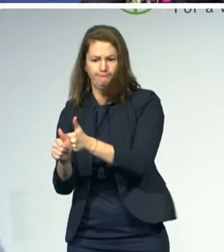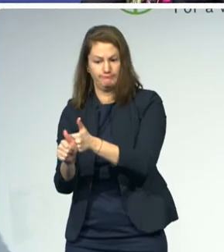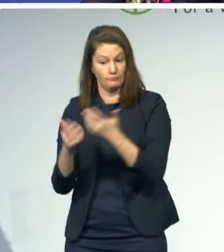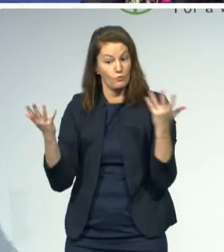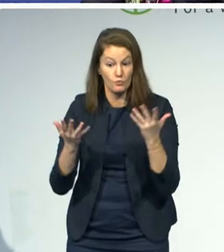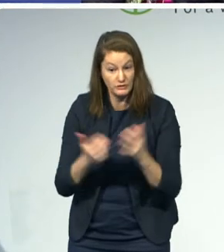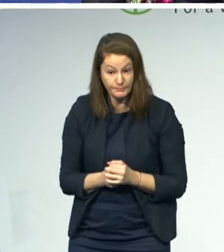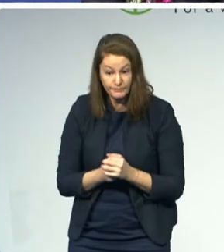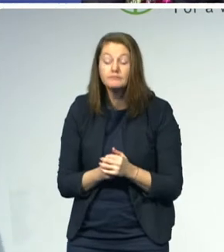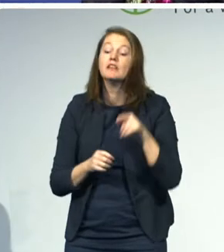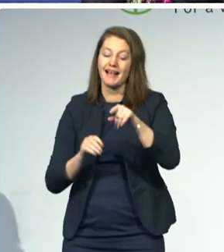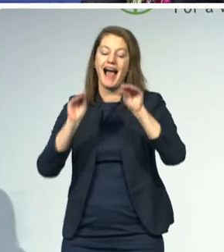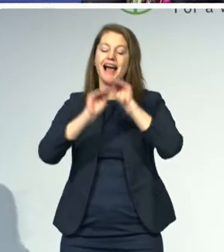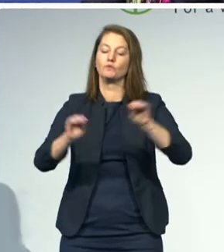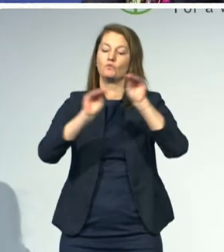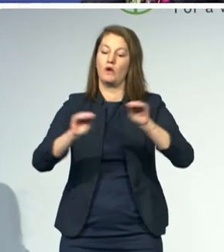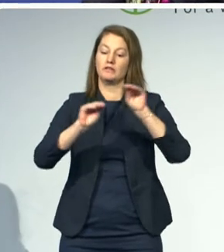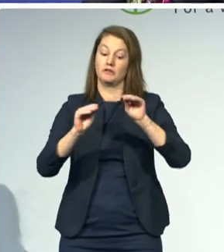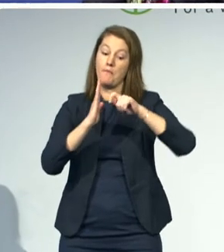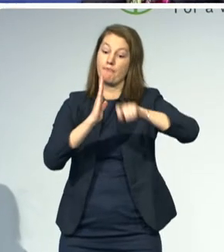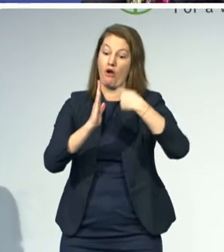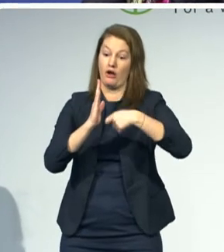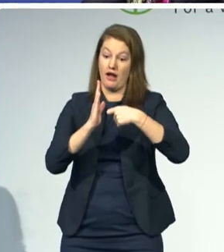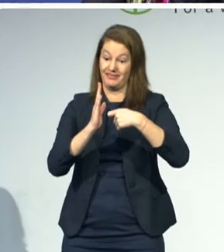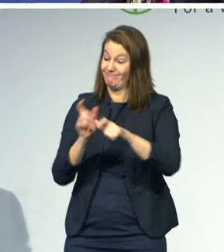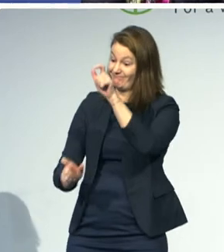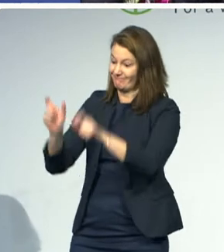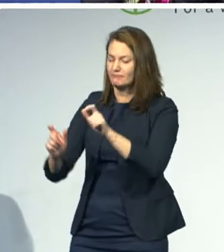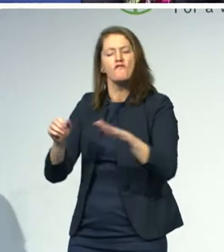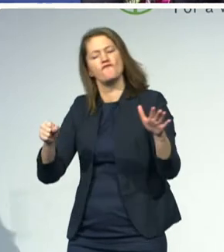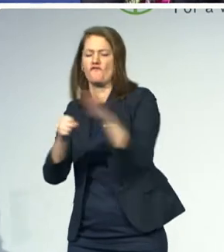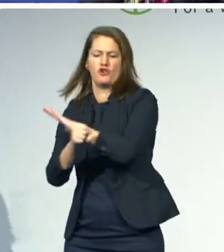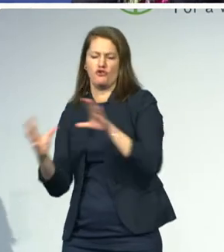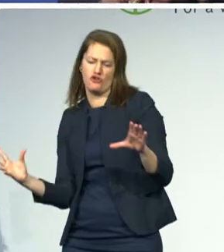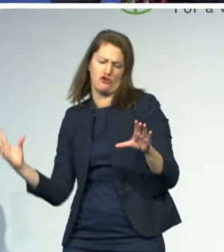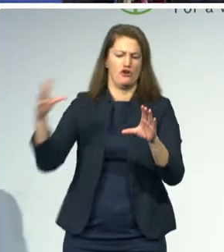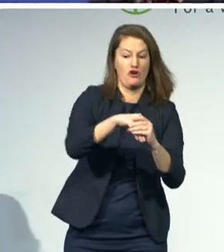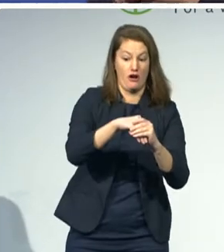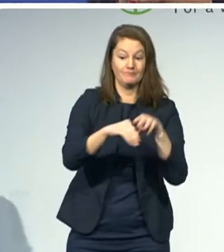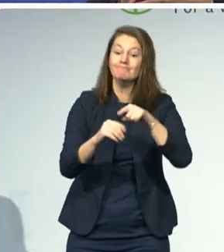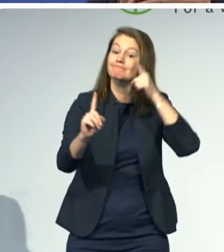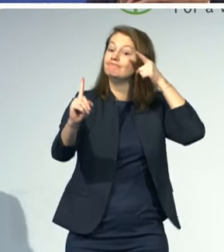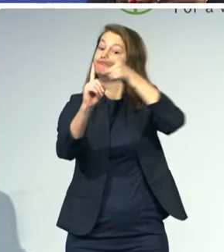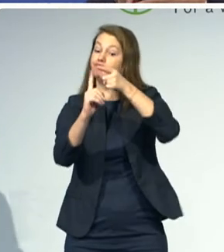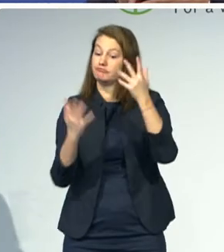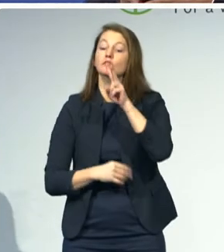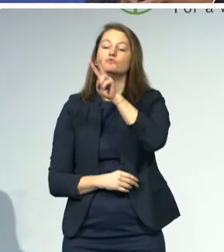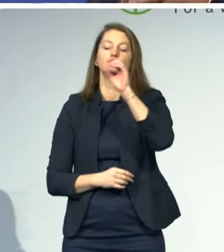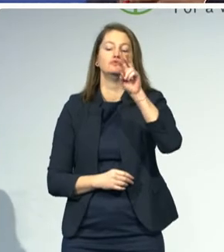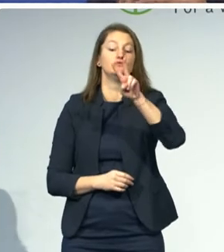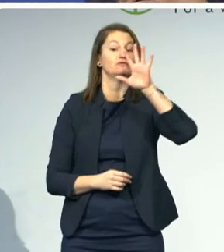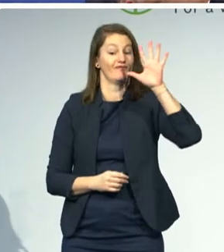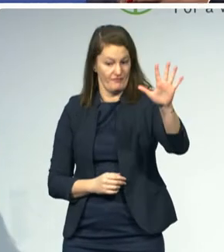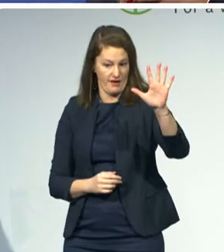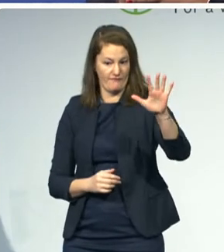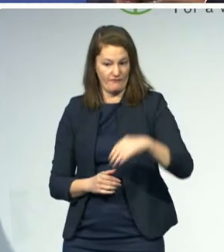-inclusive by 2025. This is a big ask. However, knowing that education intersects